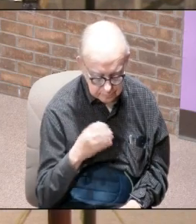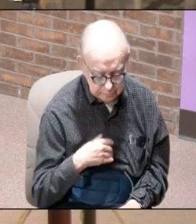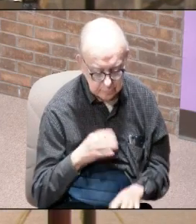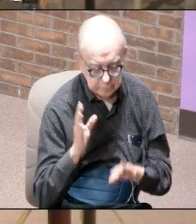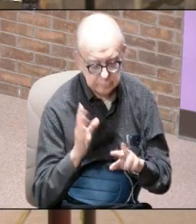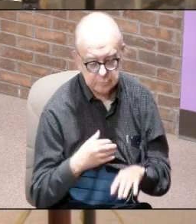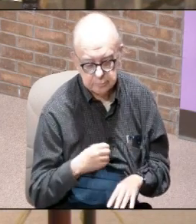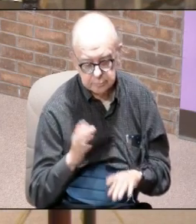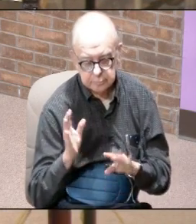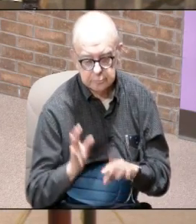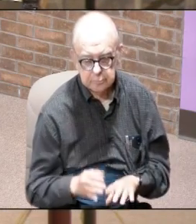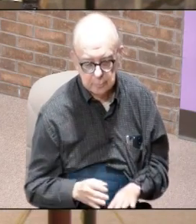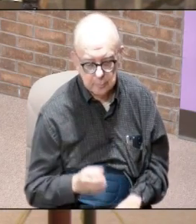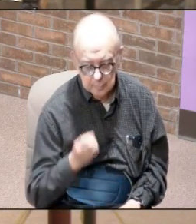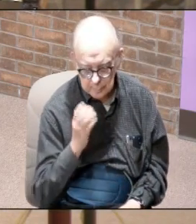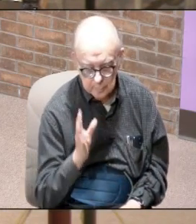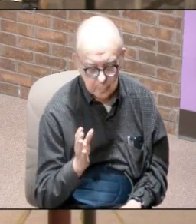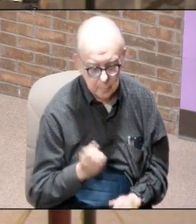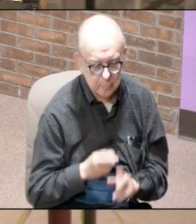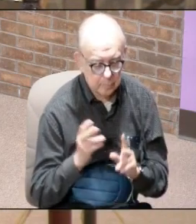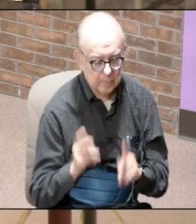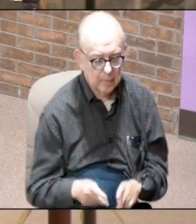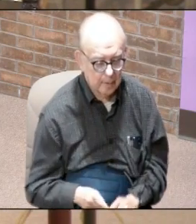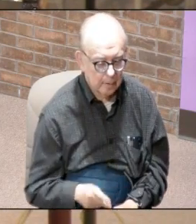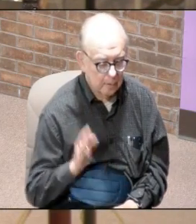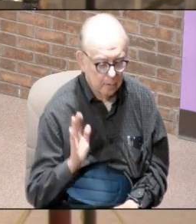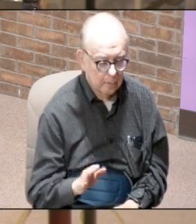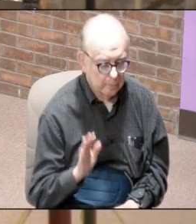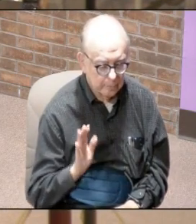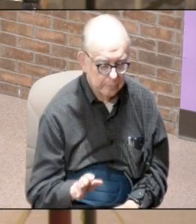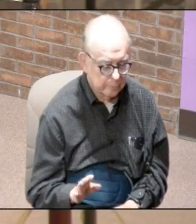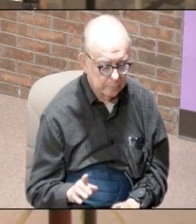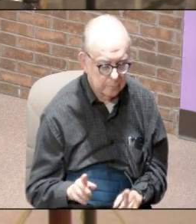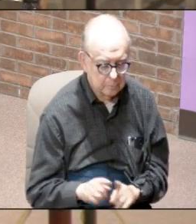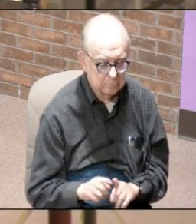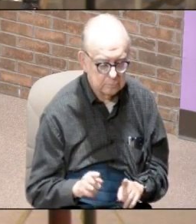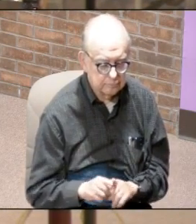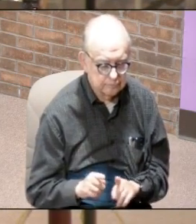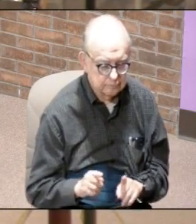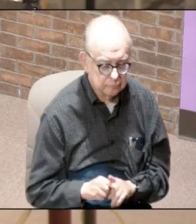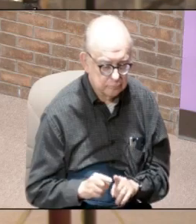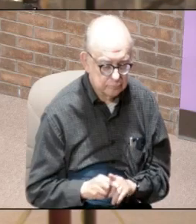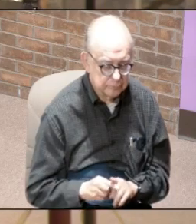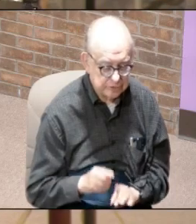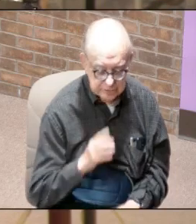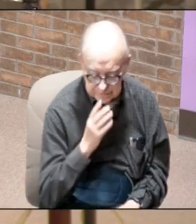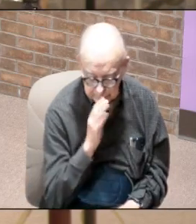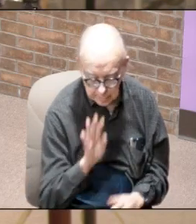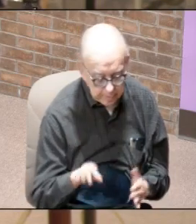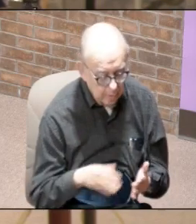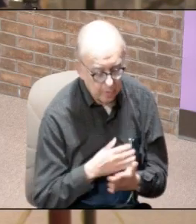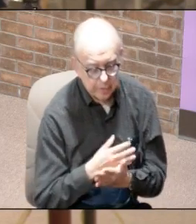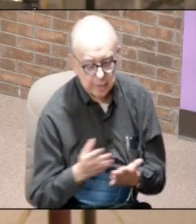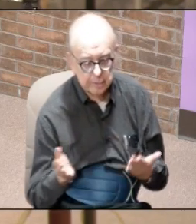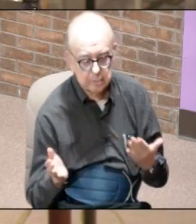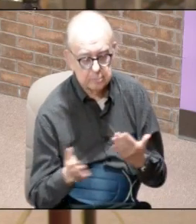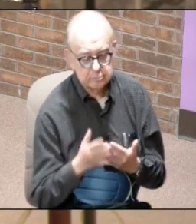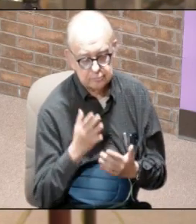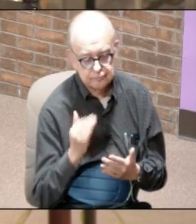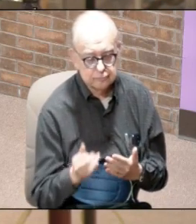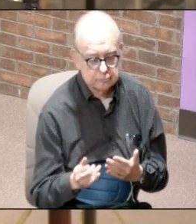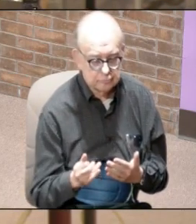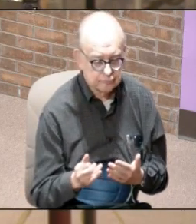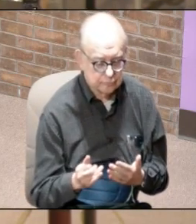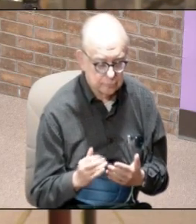snowing I don't care if everybody's honking it's just like you're kind of oblivious to all of this because